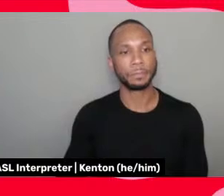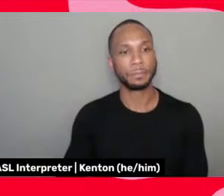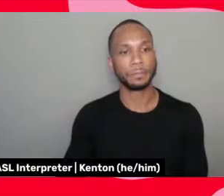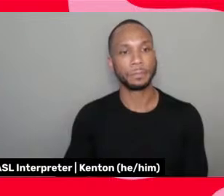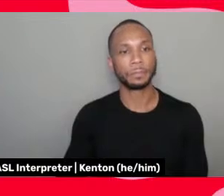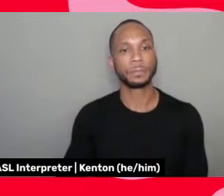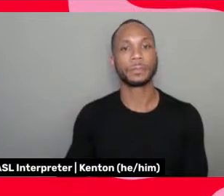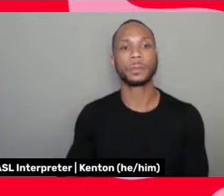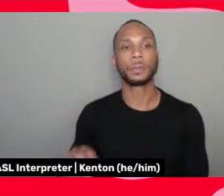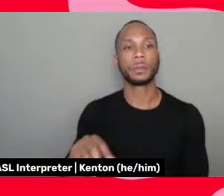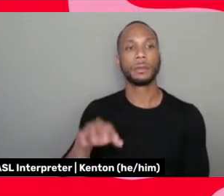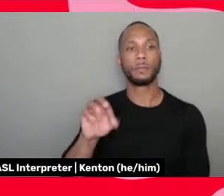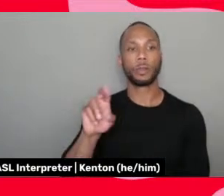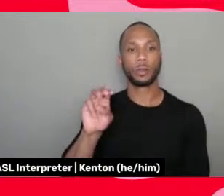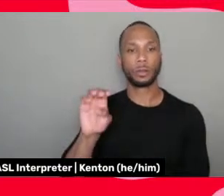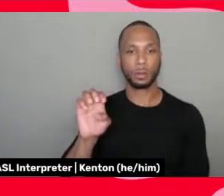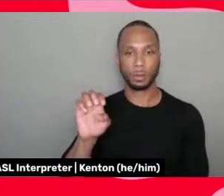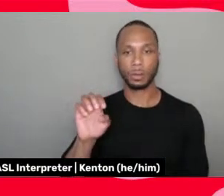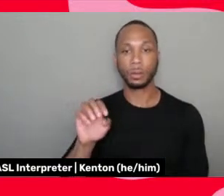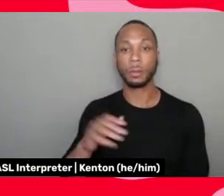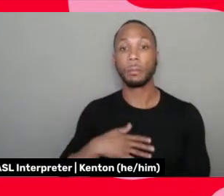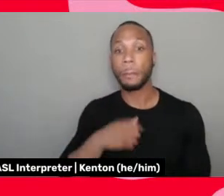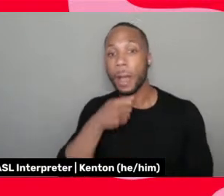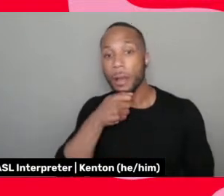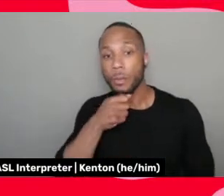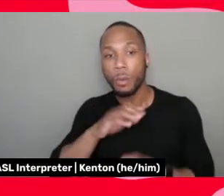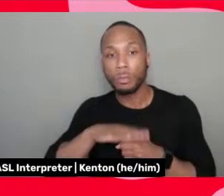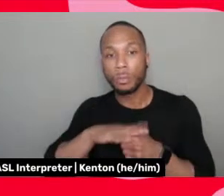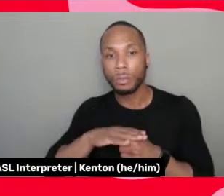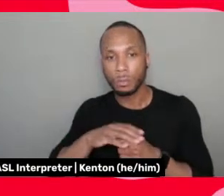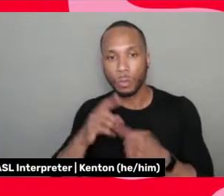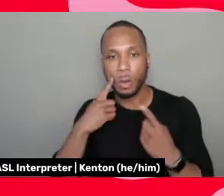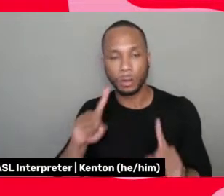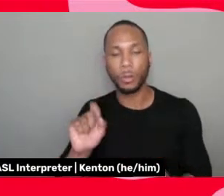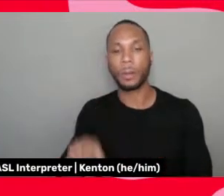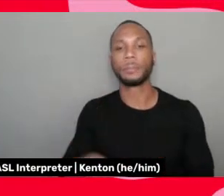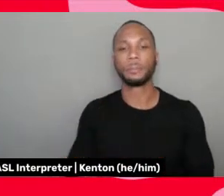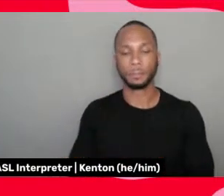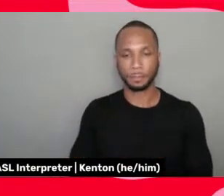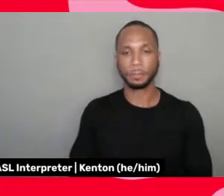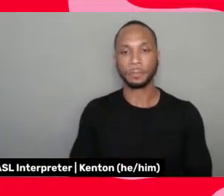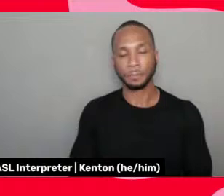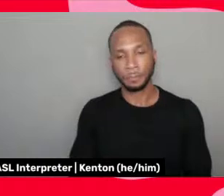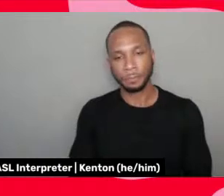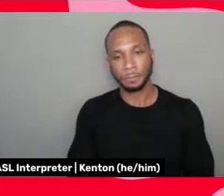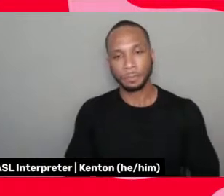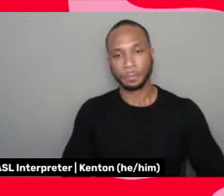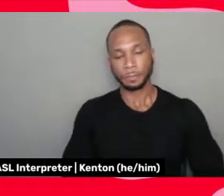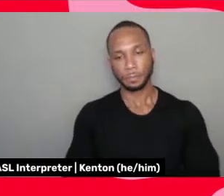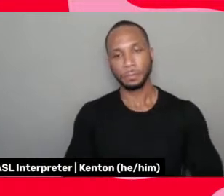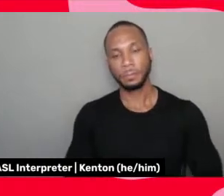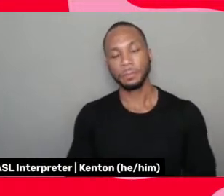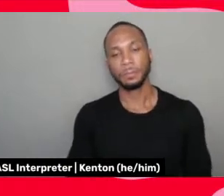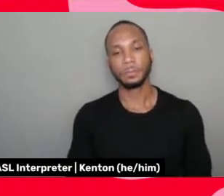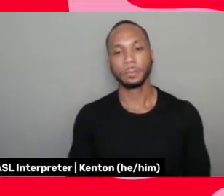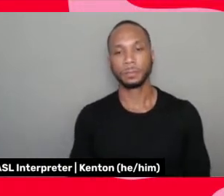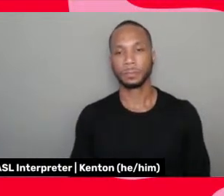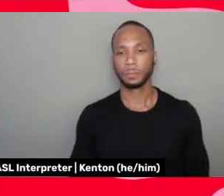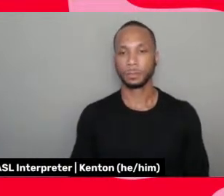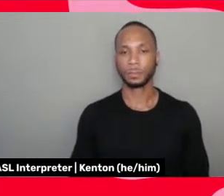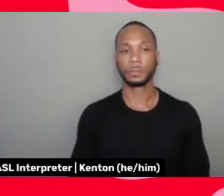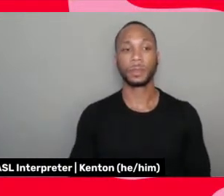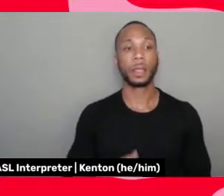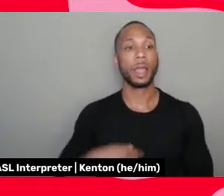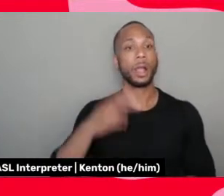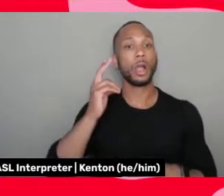Fern. Okay. Yes. And is my mic open? Yes, it's there. Okay. Yes. I, I, I call it